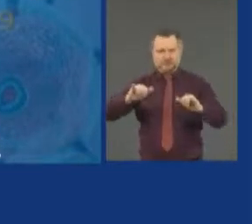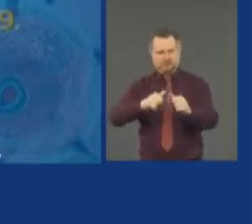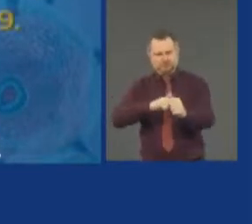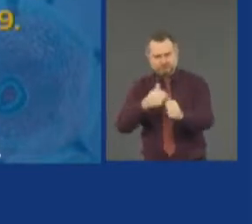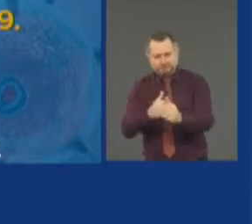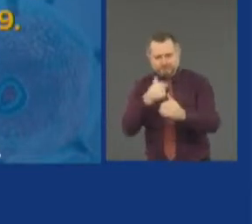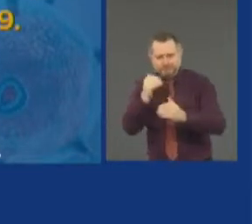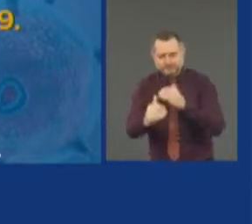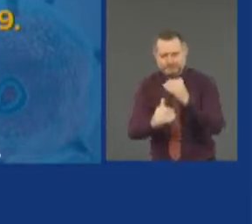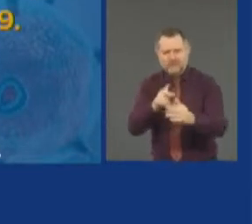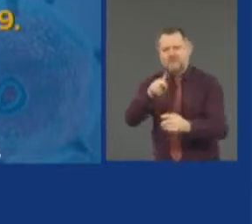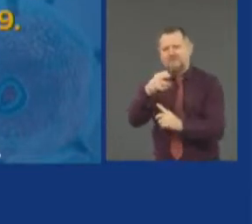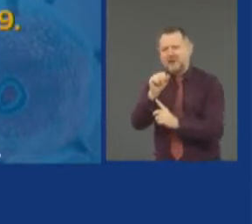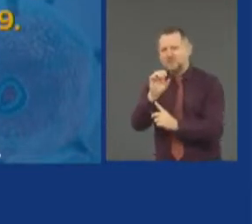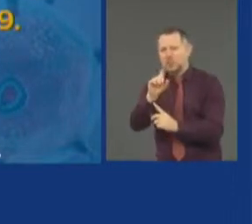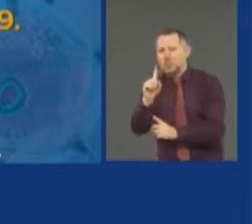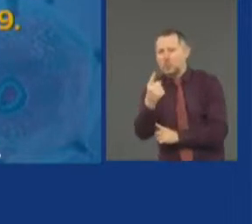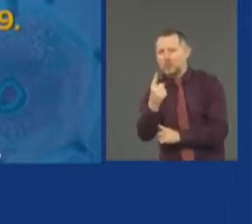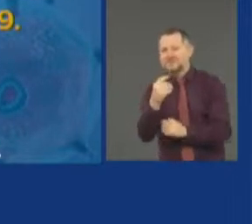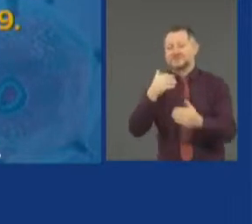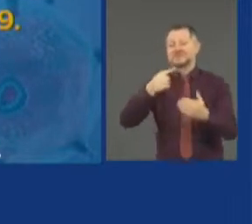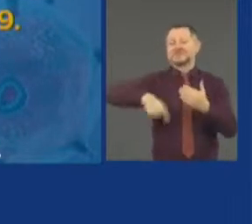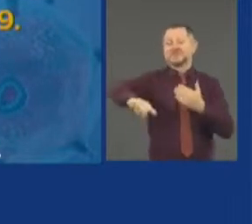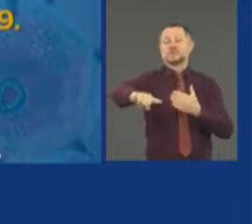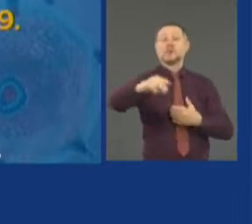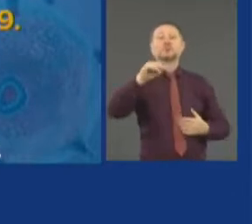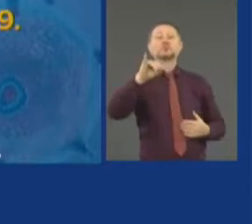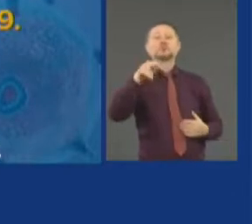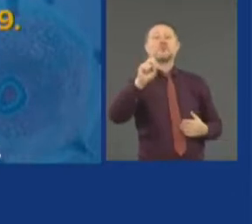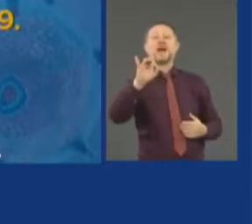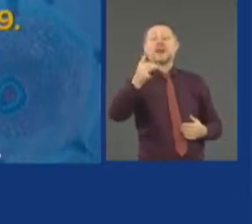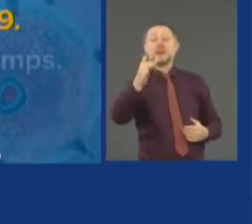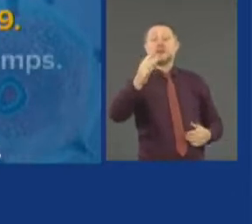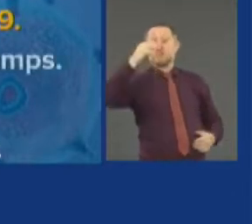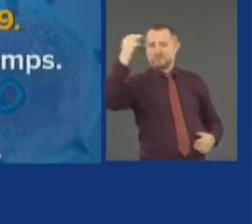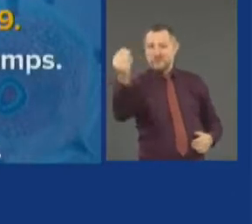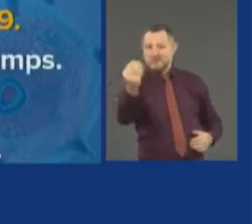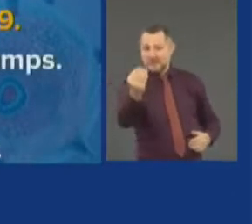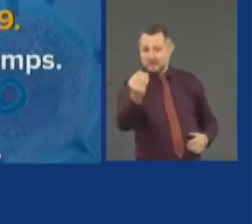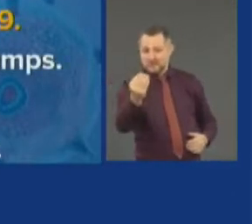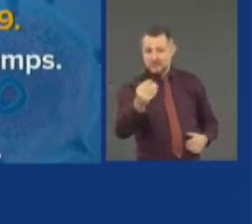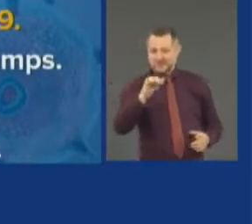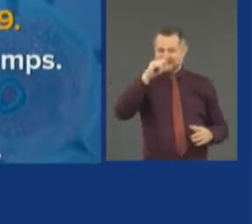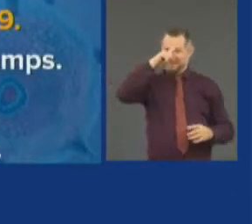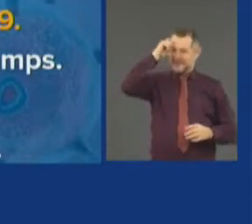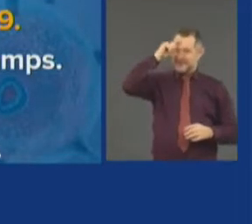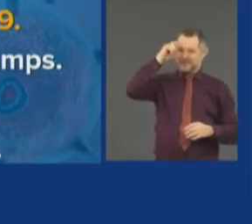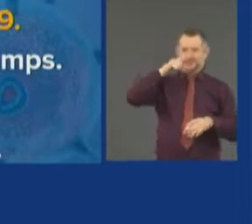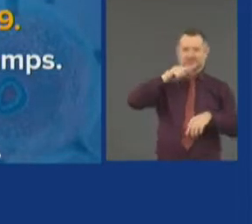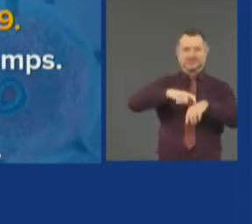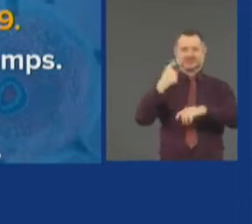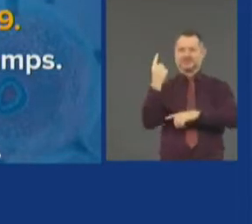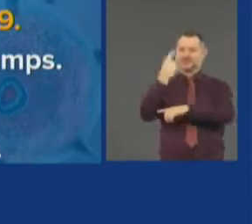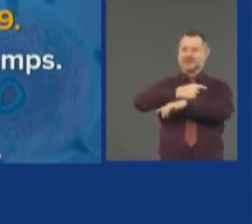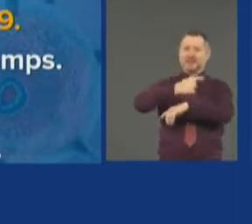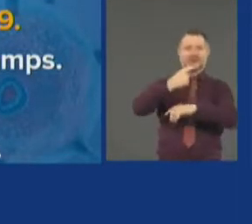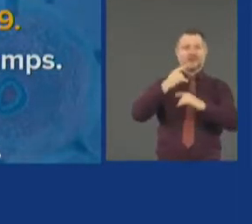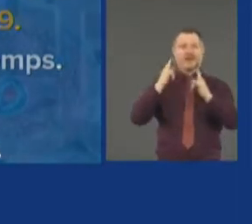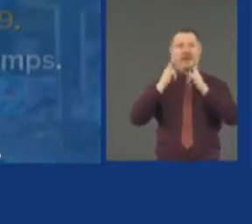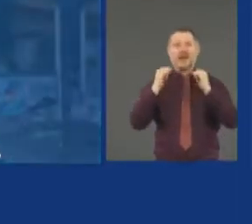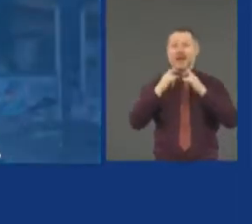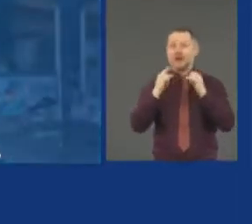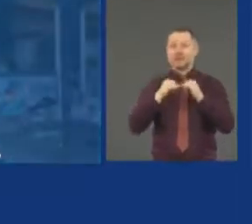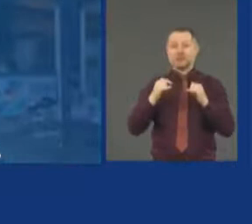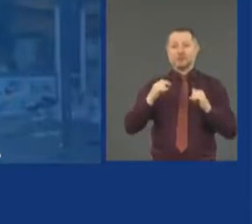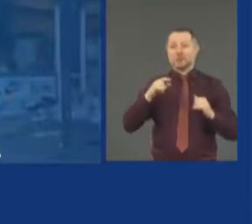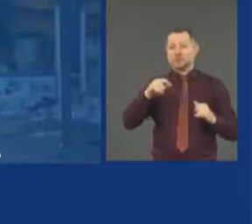next Monday. Summer day camps are going to open on June 29th. And we're still reviewing the situation with